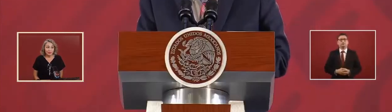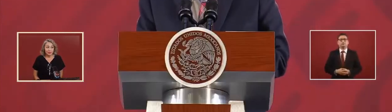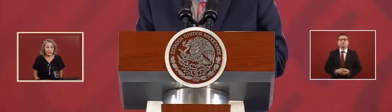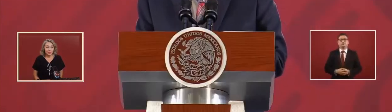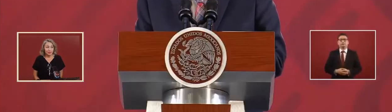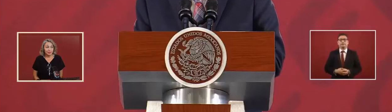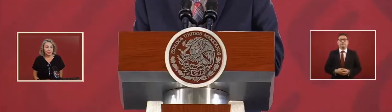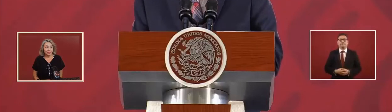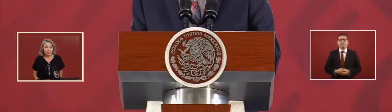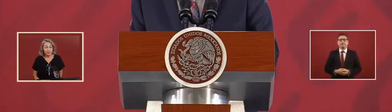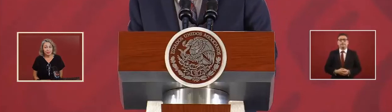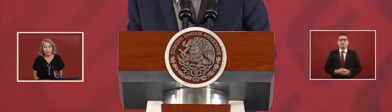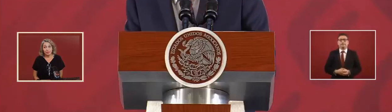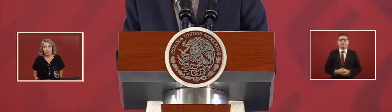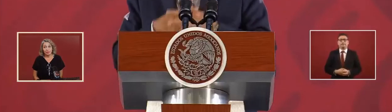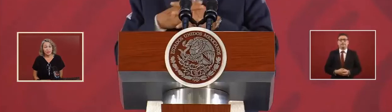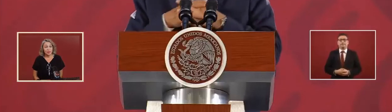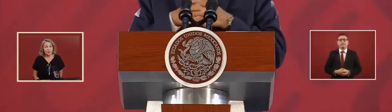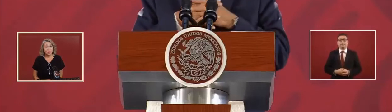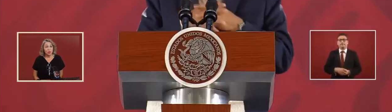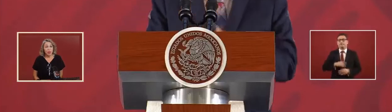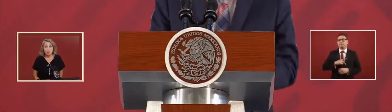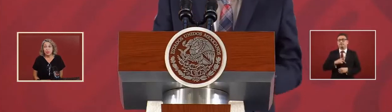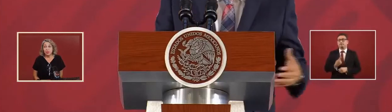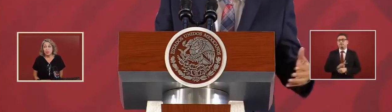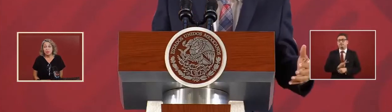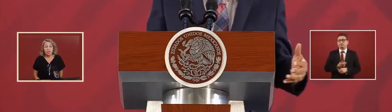so what happened they wasted the money